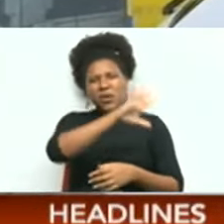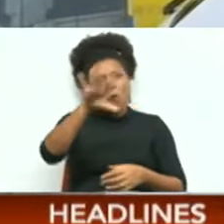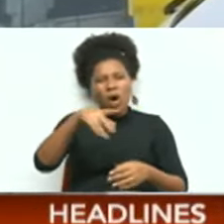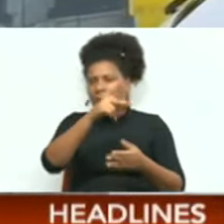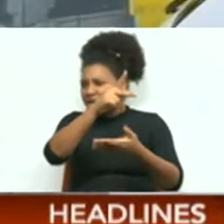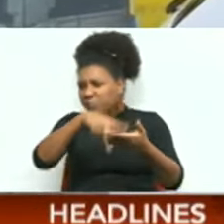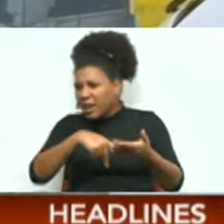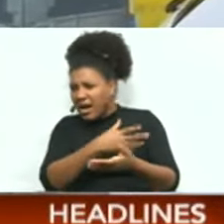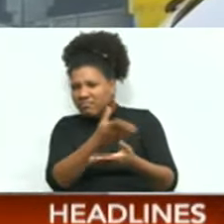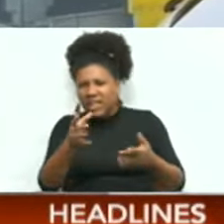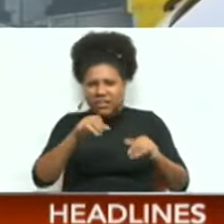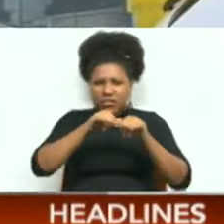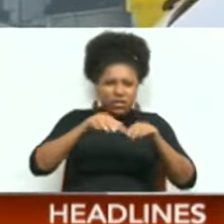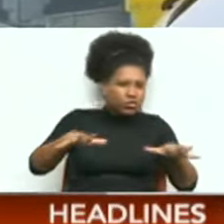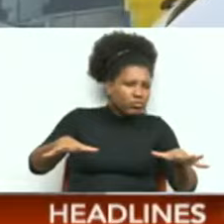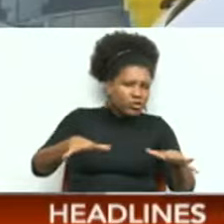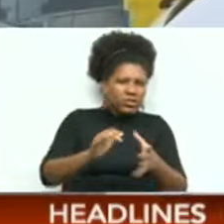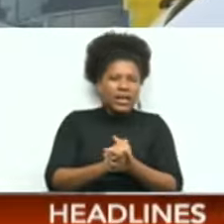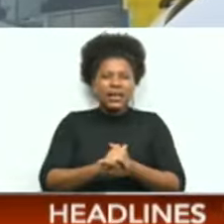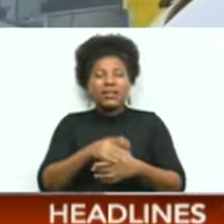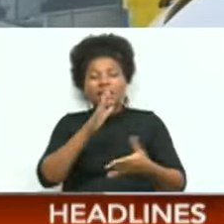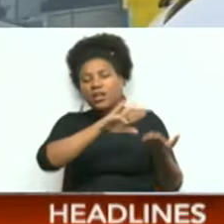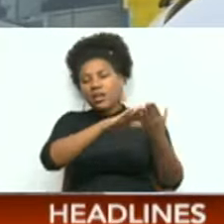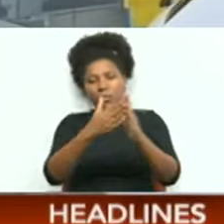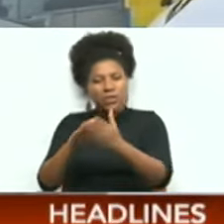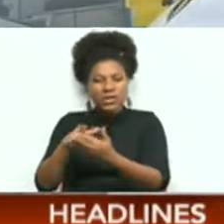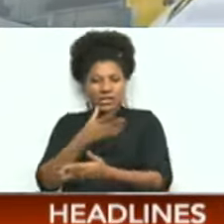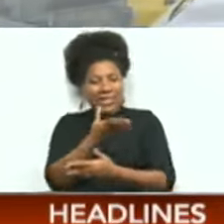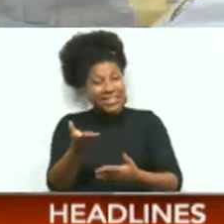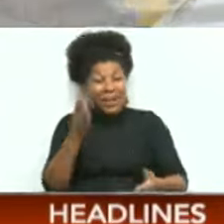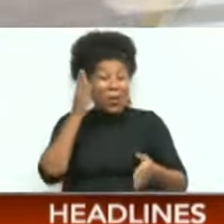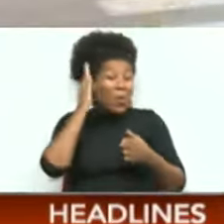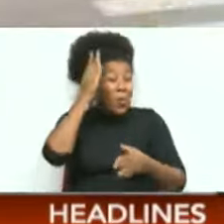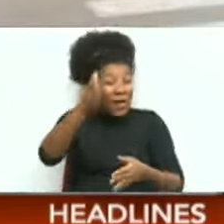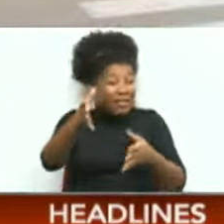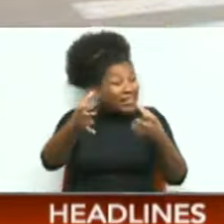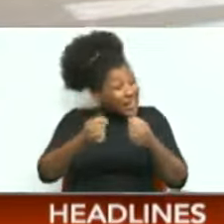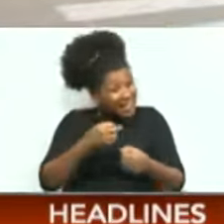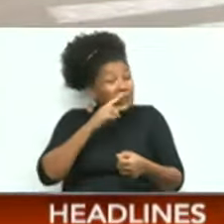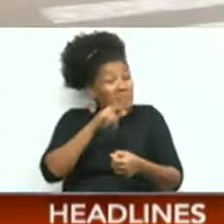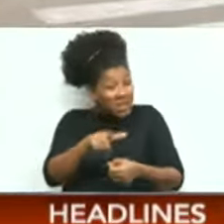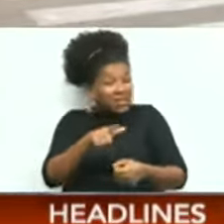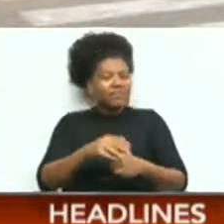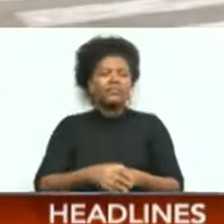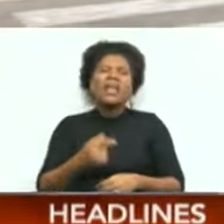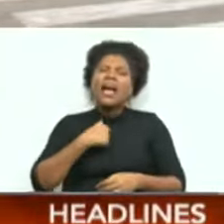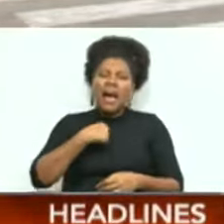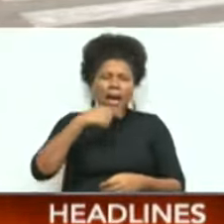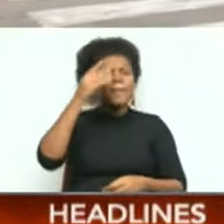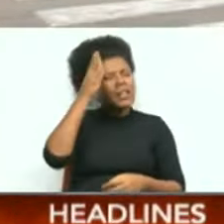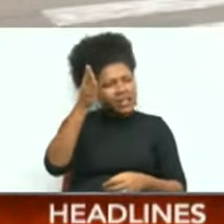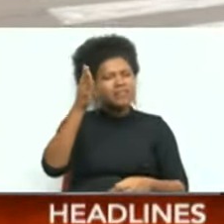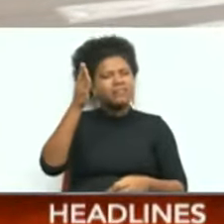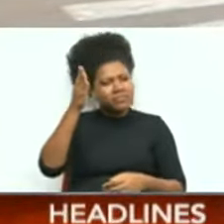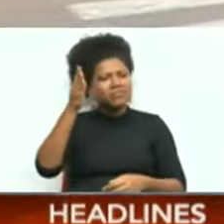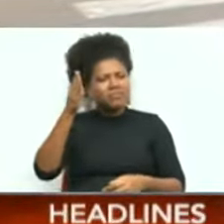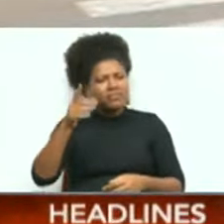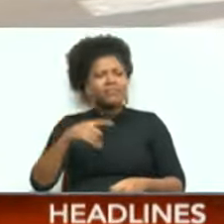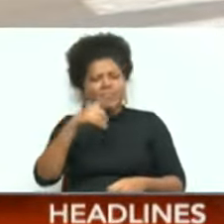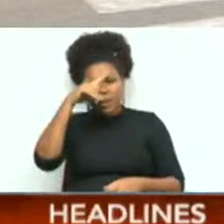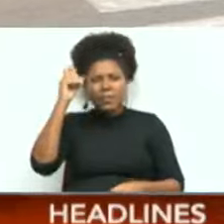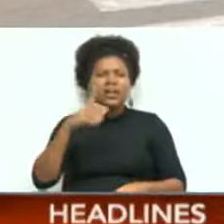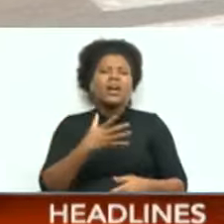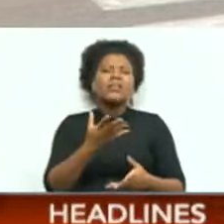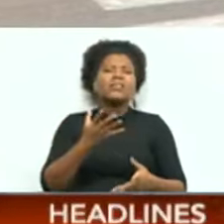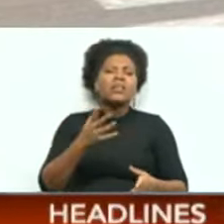it. Every, every community and them would really get it. I believe so, you know. I believe so because, I'm going to